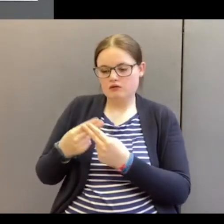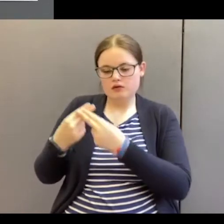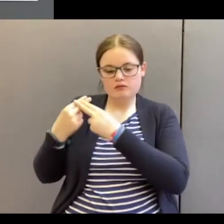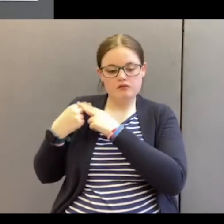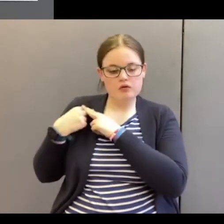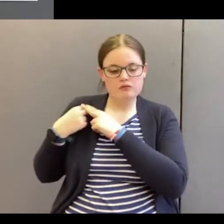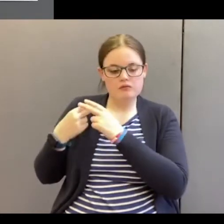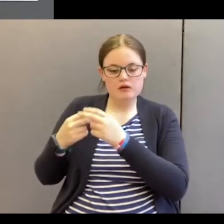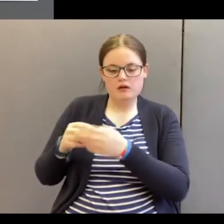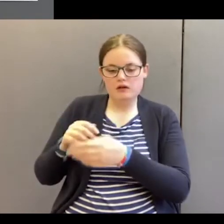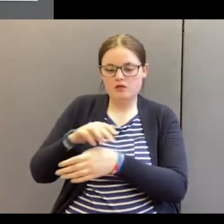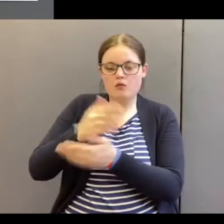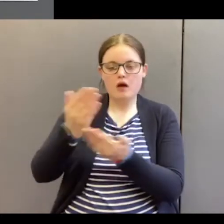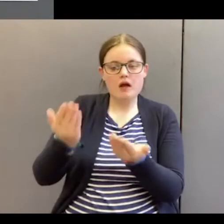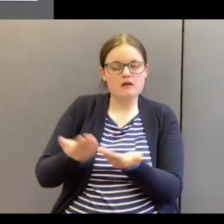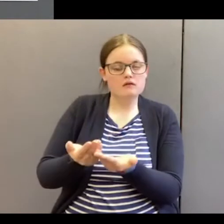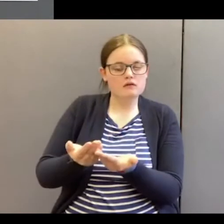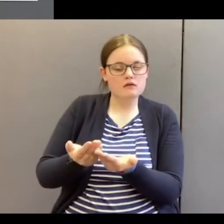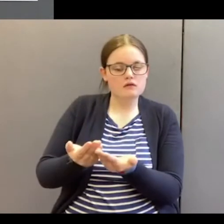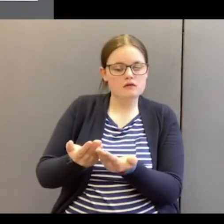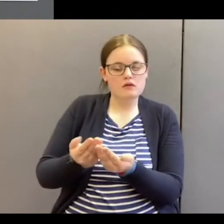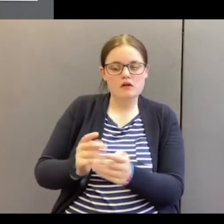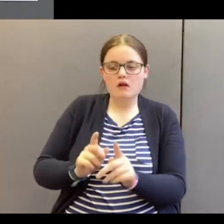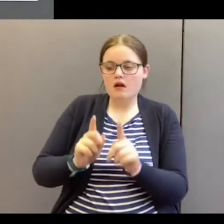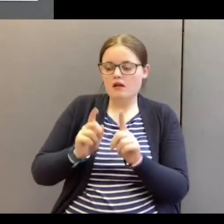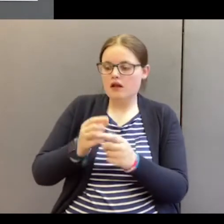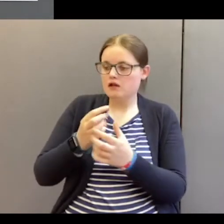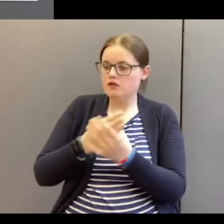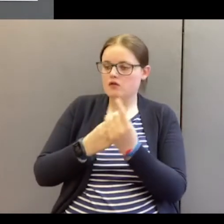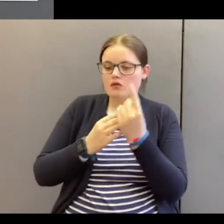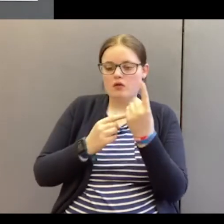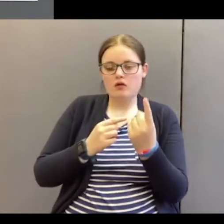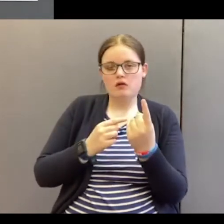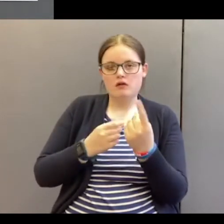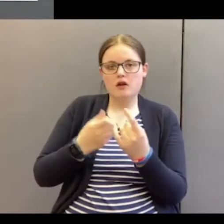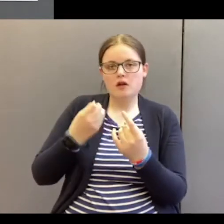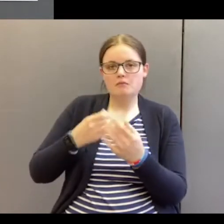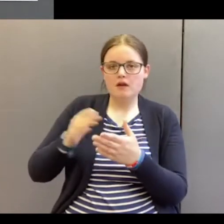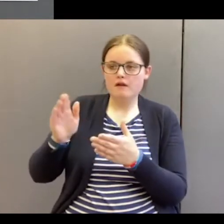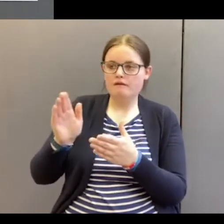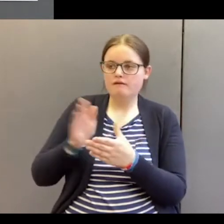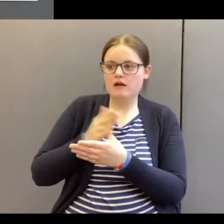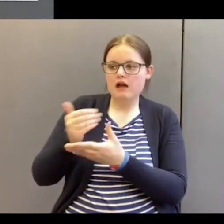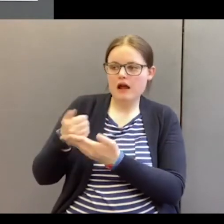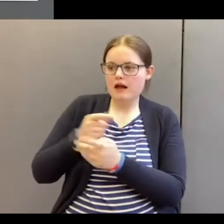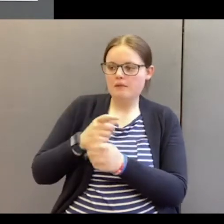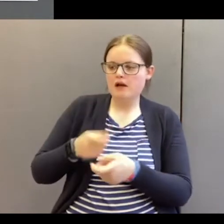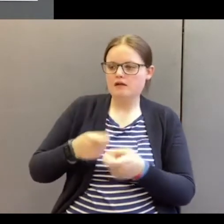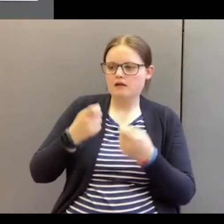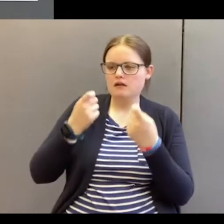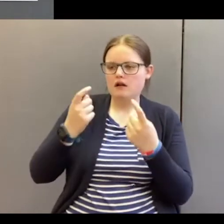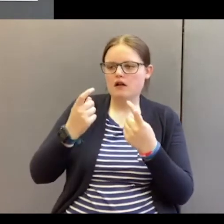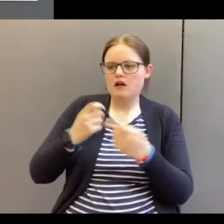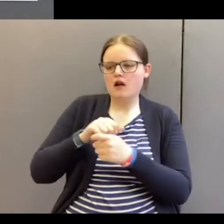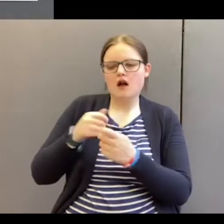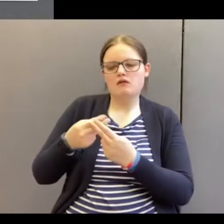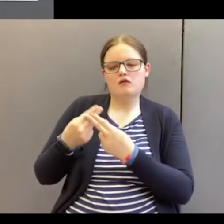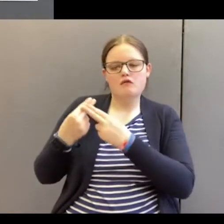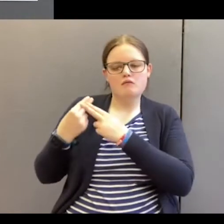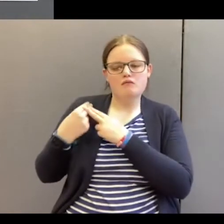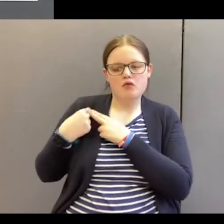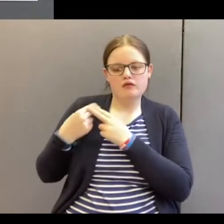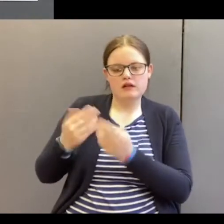to society, unless God has first helped us to see our responsibilities